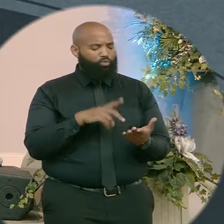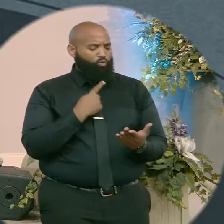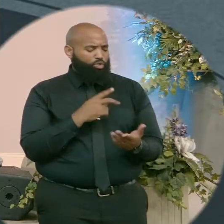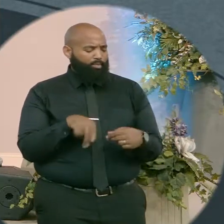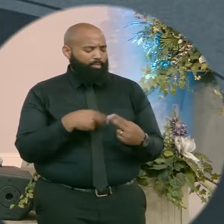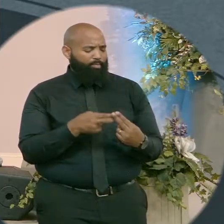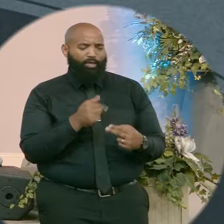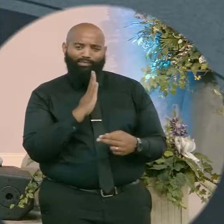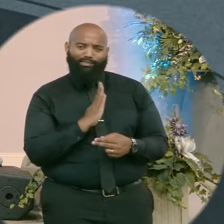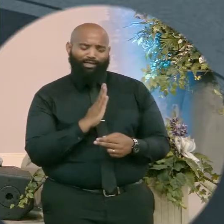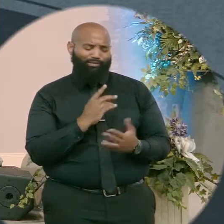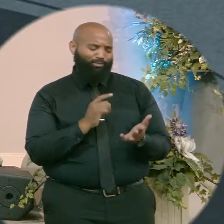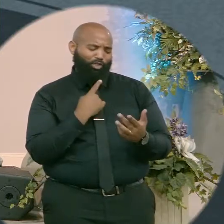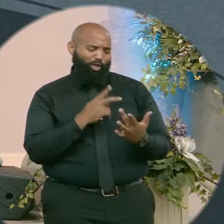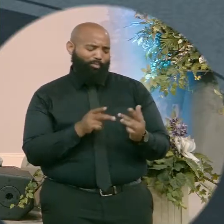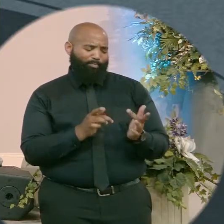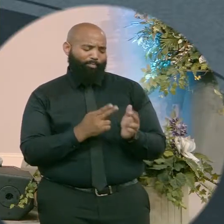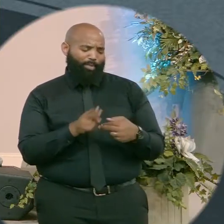But you up in here.